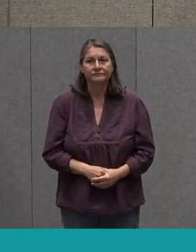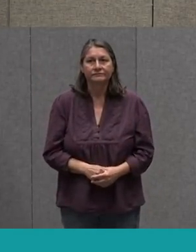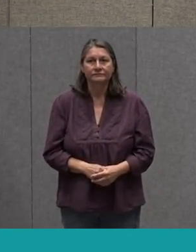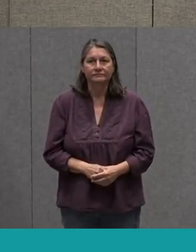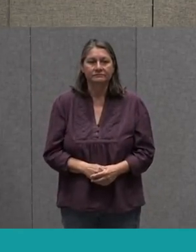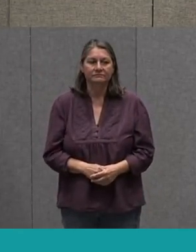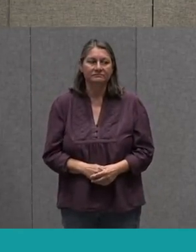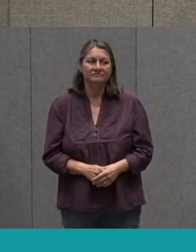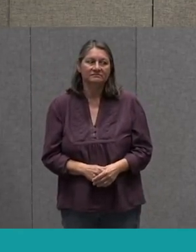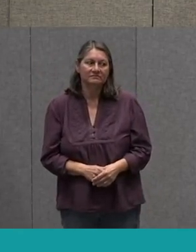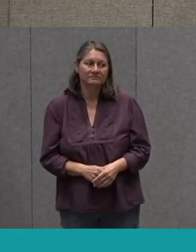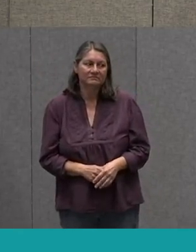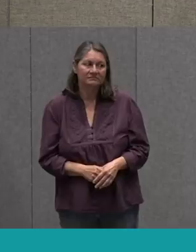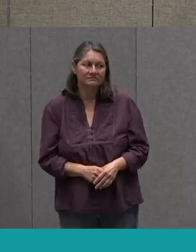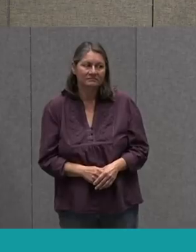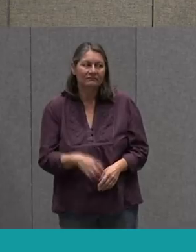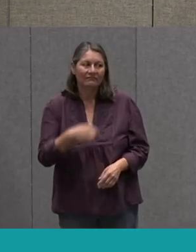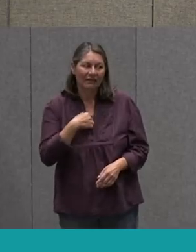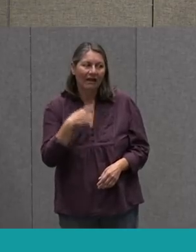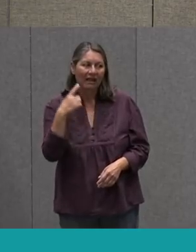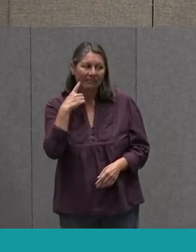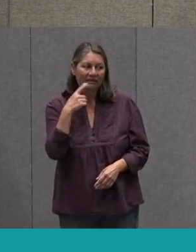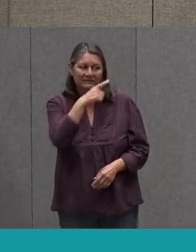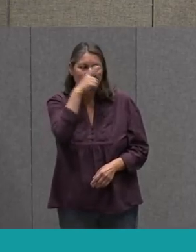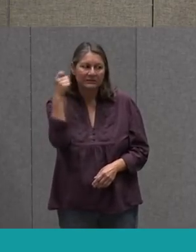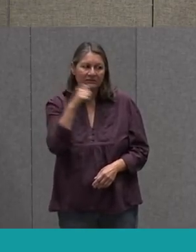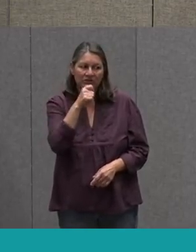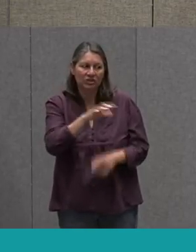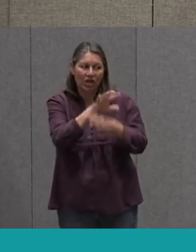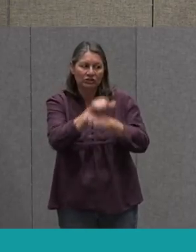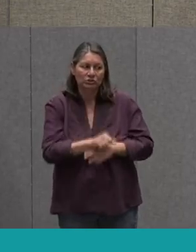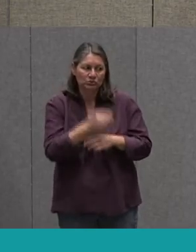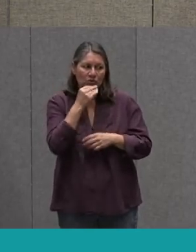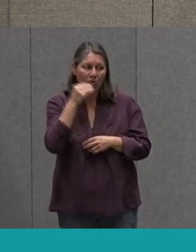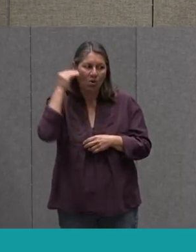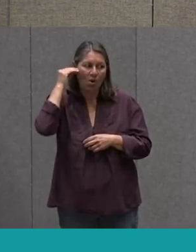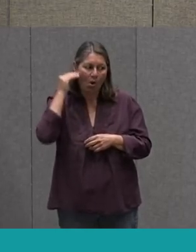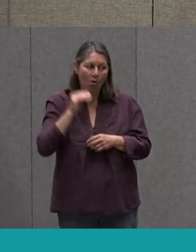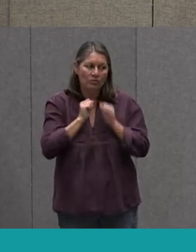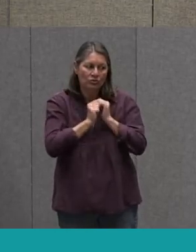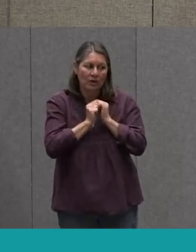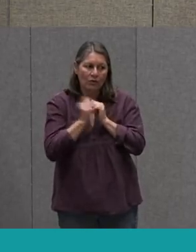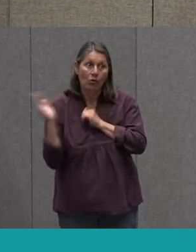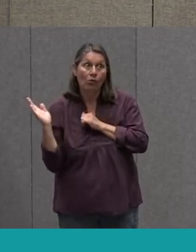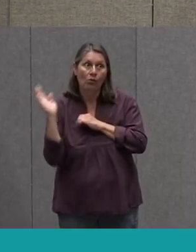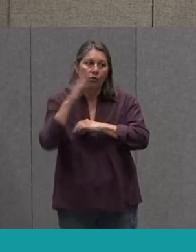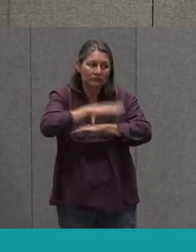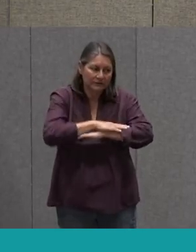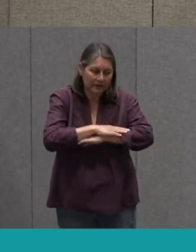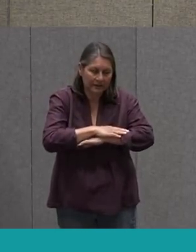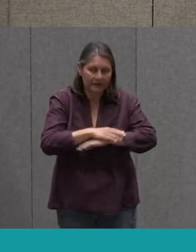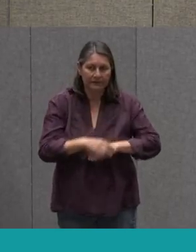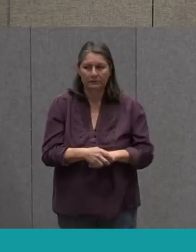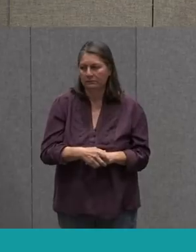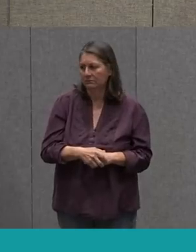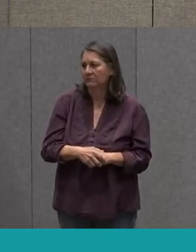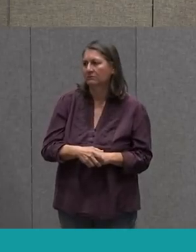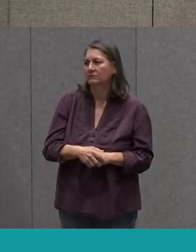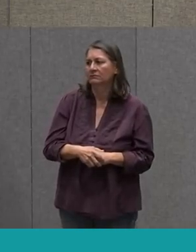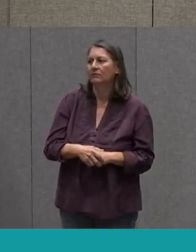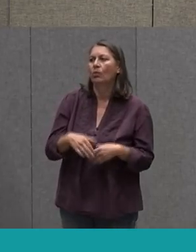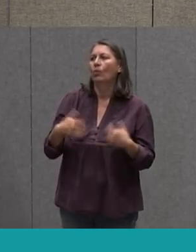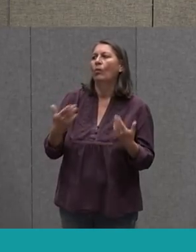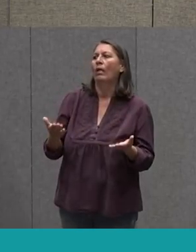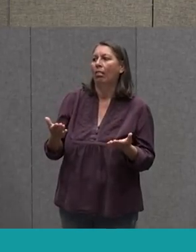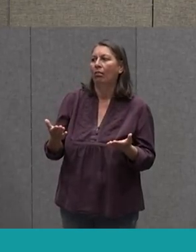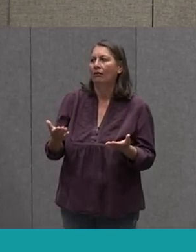And The Cat Says I Think It's Because They're Not Used To Being At Home Together All Day Long And The Dog Says Well